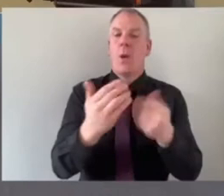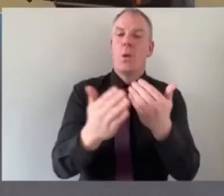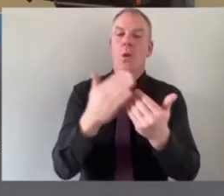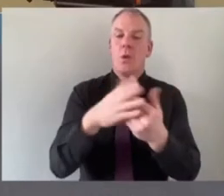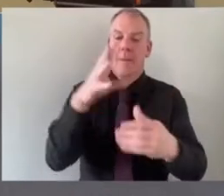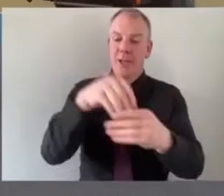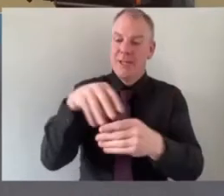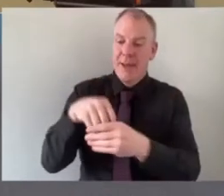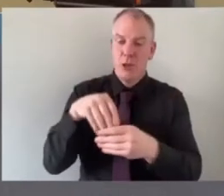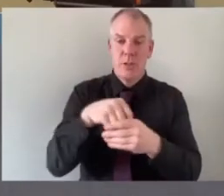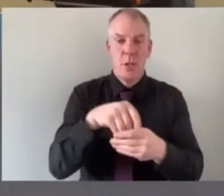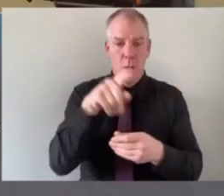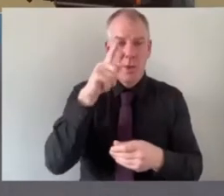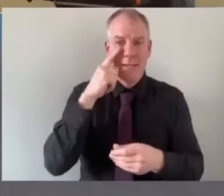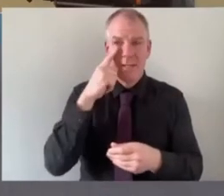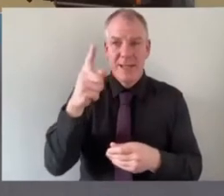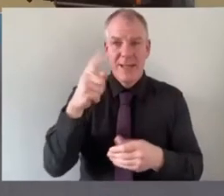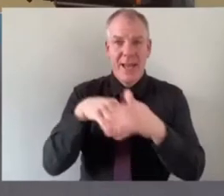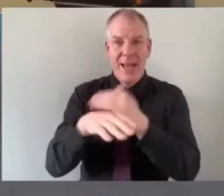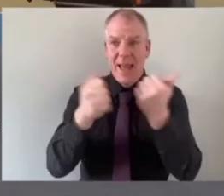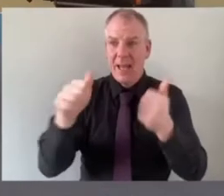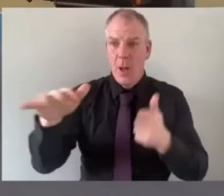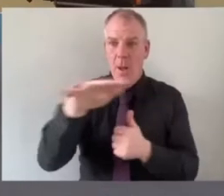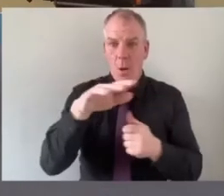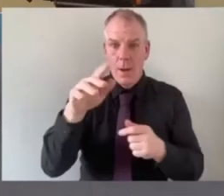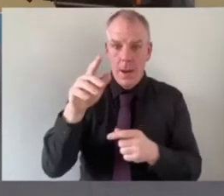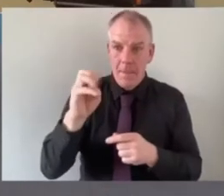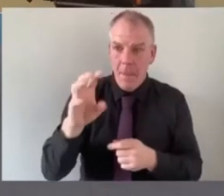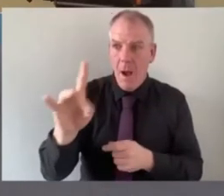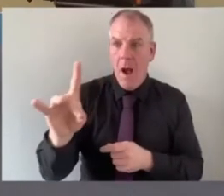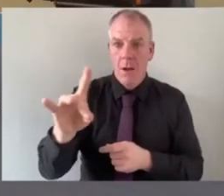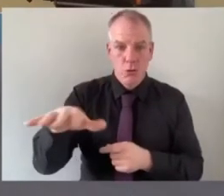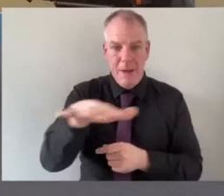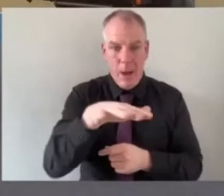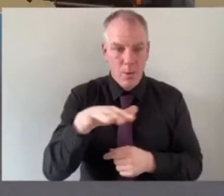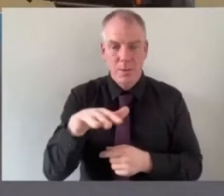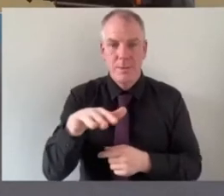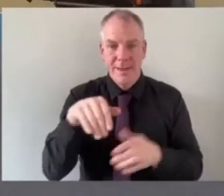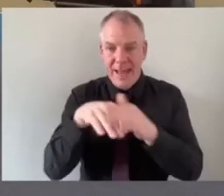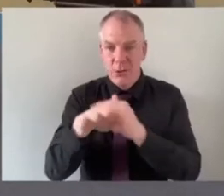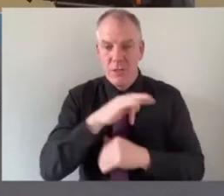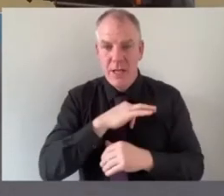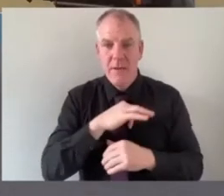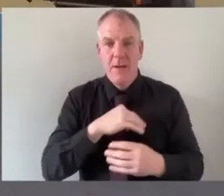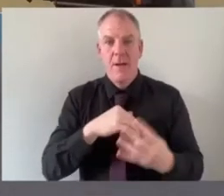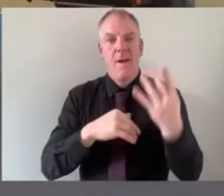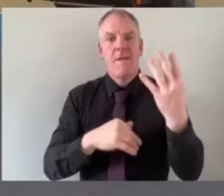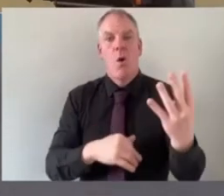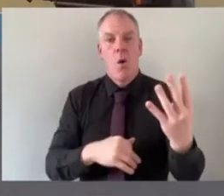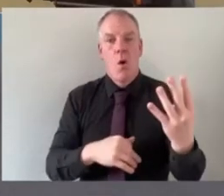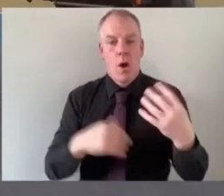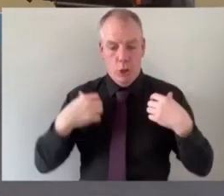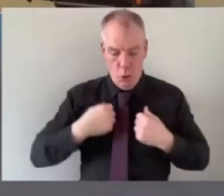saying how if you go into any local ground or any park you know um wherever you are if you put down four jumpers for goal posts